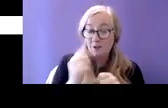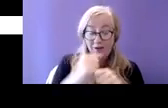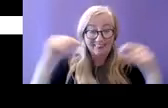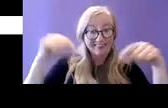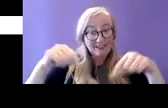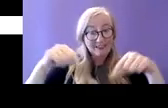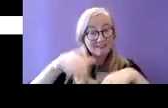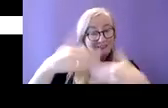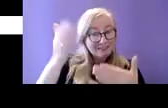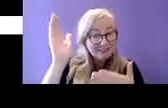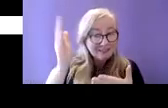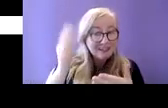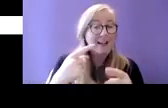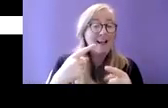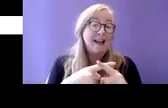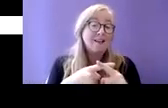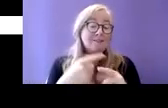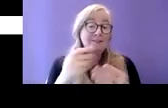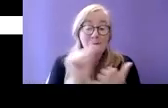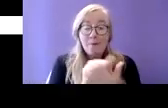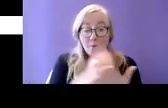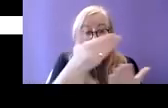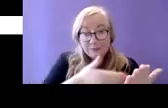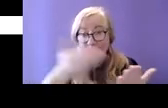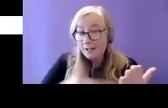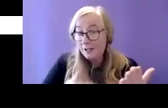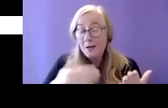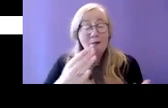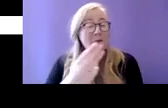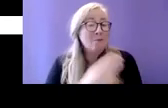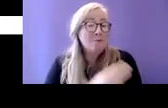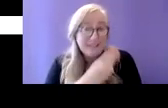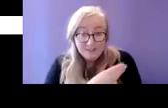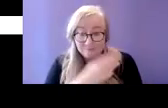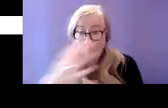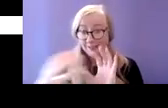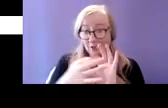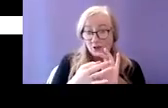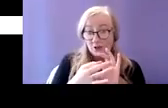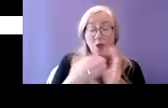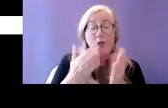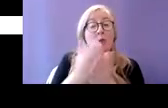please don't hesitate to get in touch at the email address on screen and thank you for your time